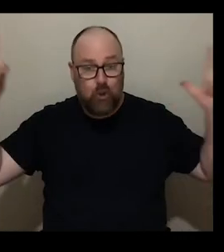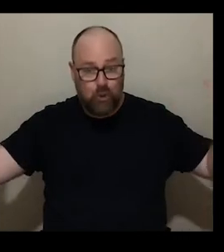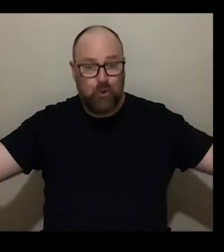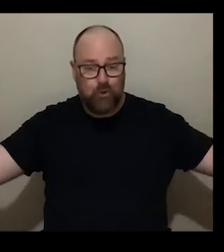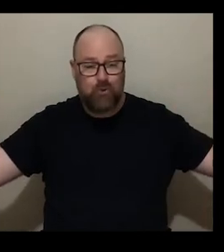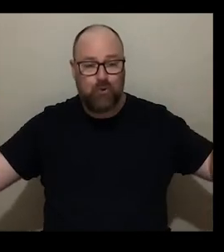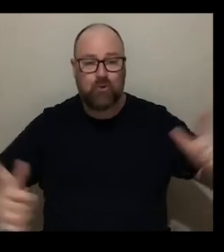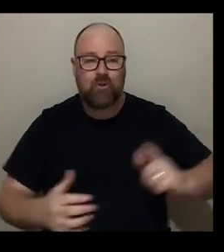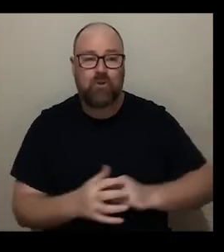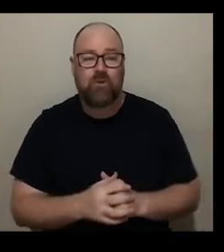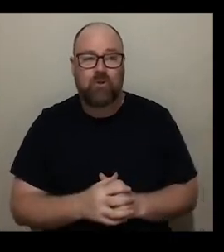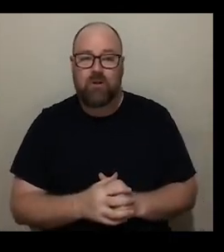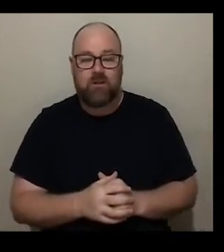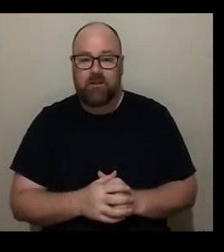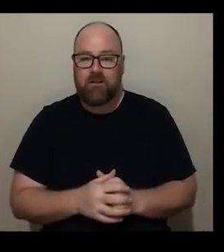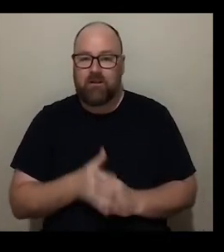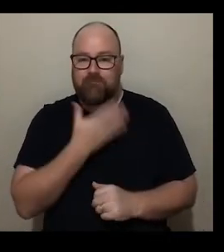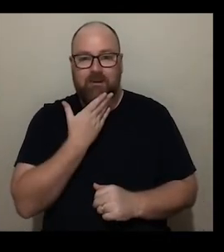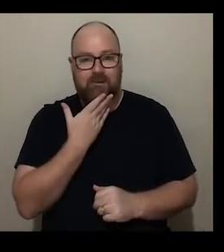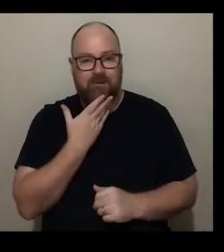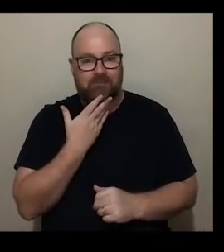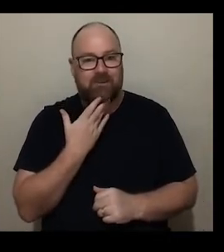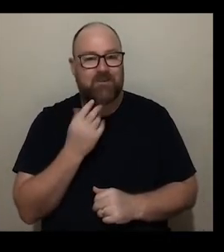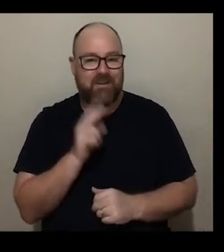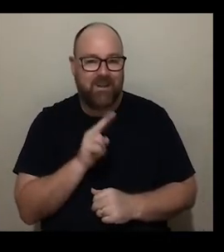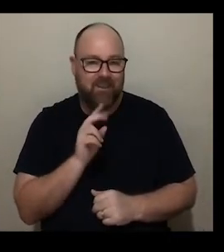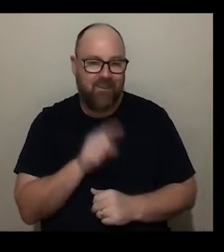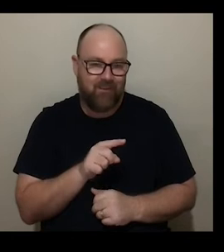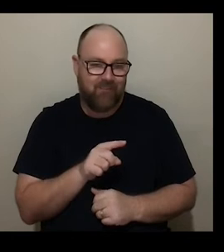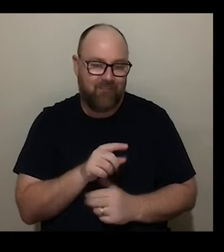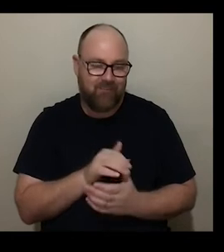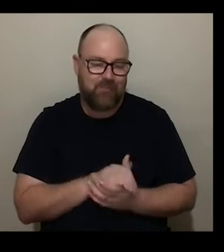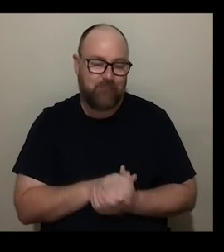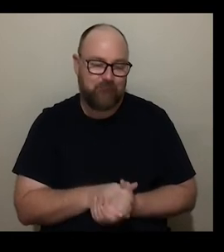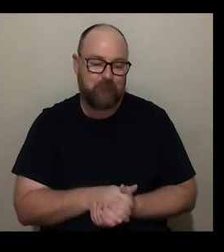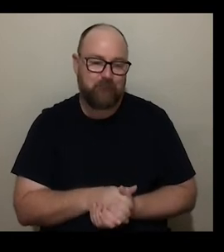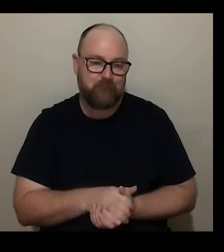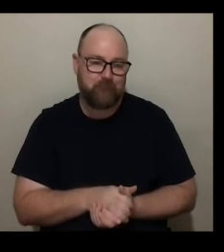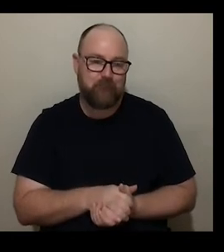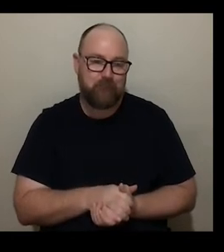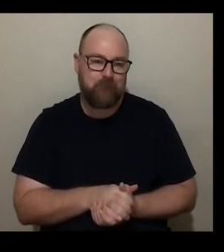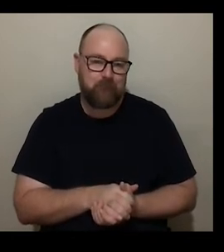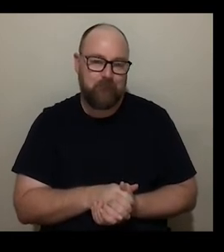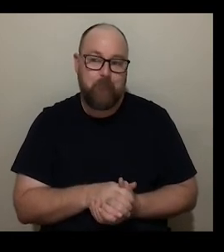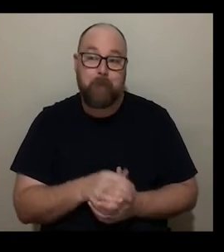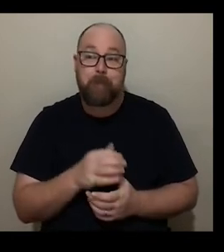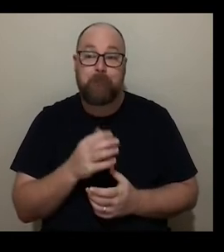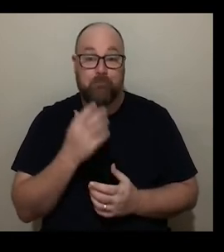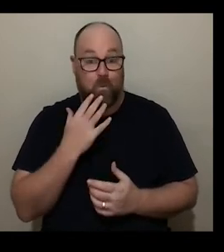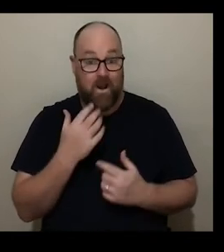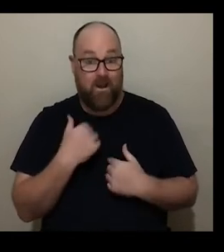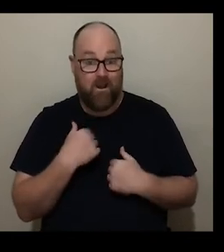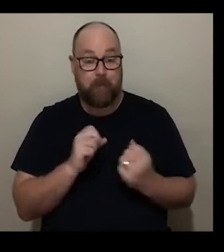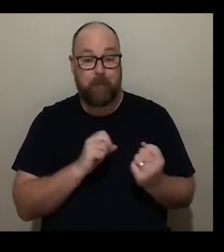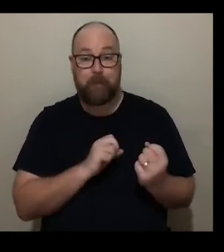massive prints and it was an absolute delight to go and see that um and when i get back